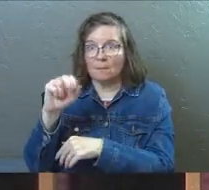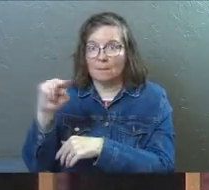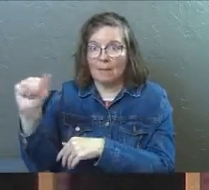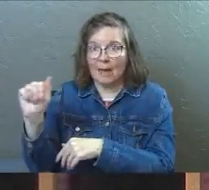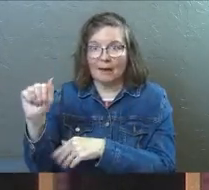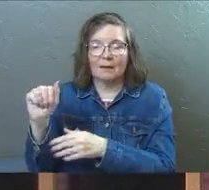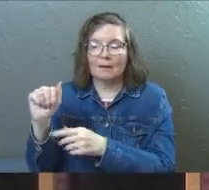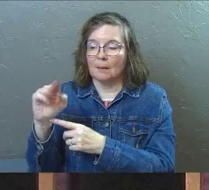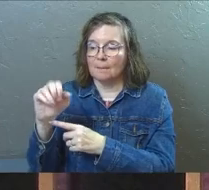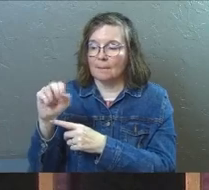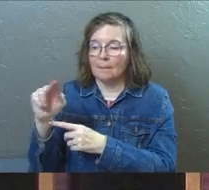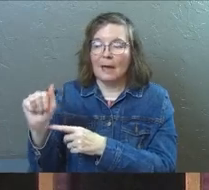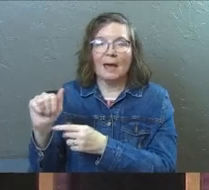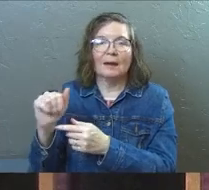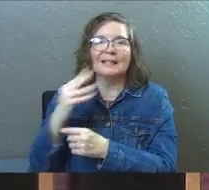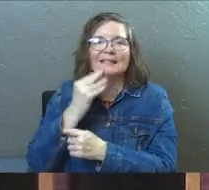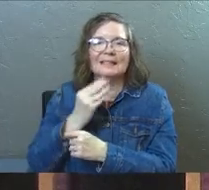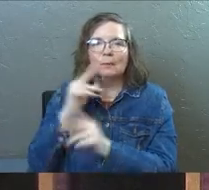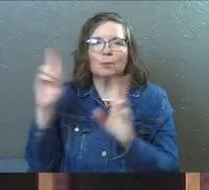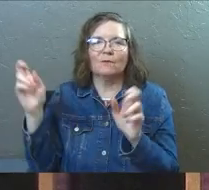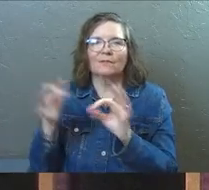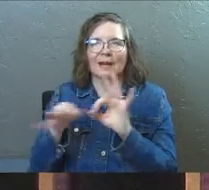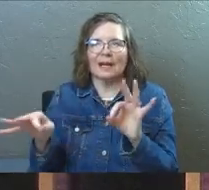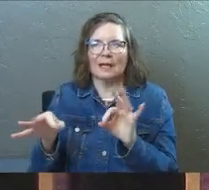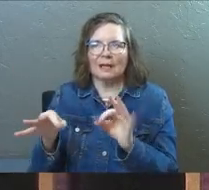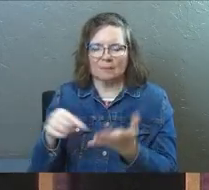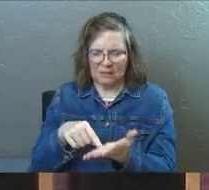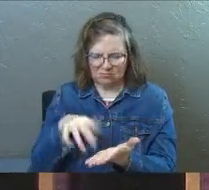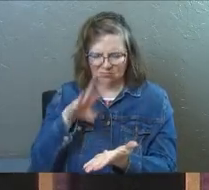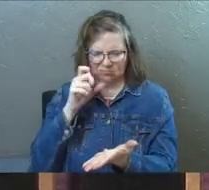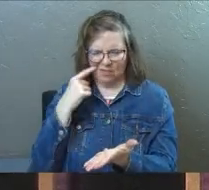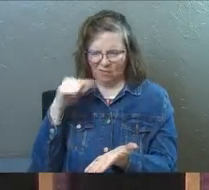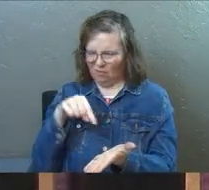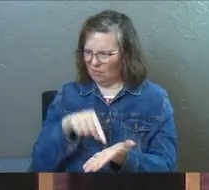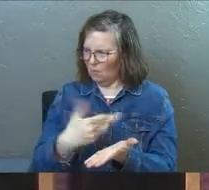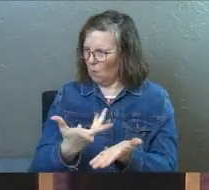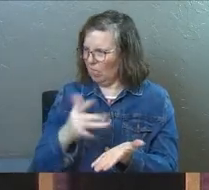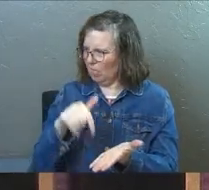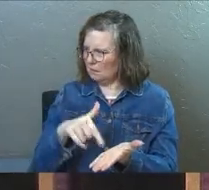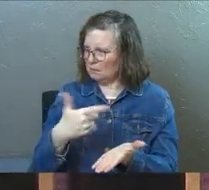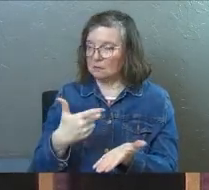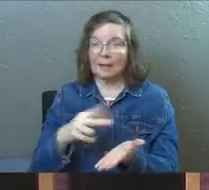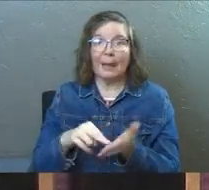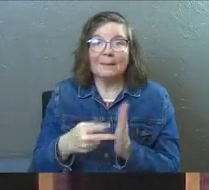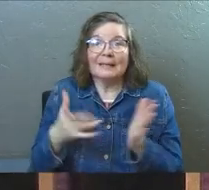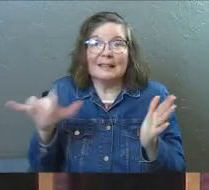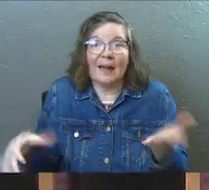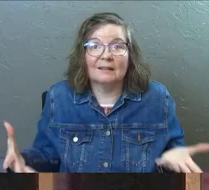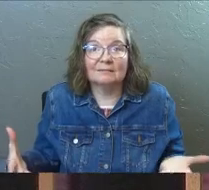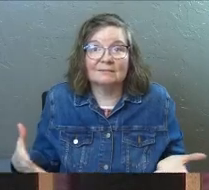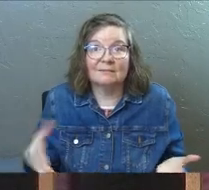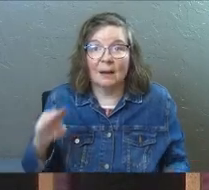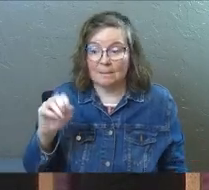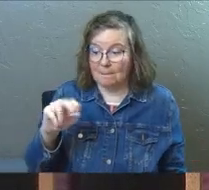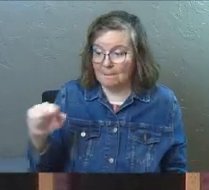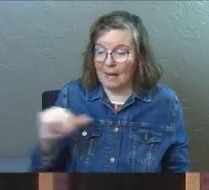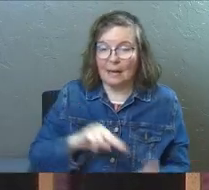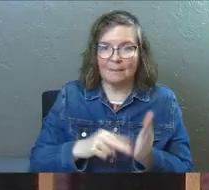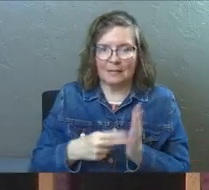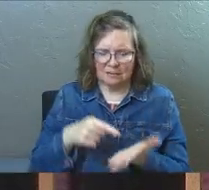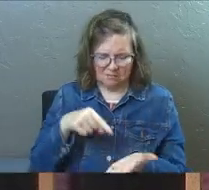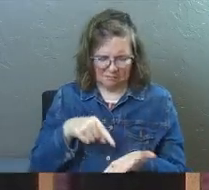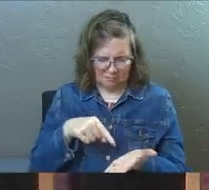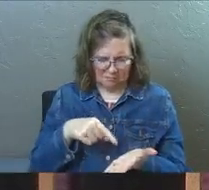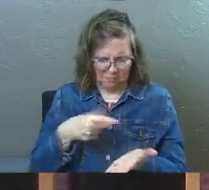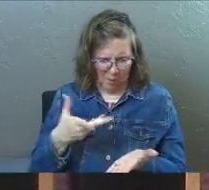word manna is just this Hebrew phrase that means like, what is this? That's all it means. What is it? Because when they saw the